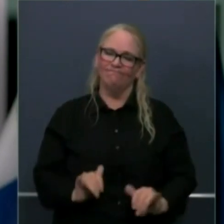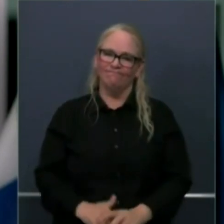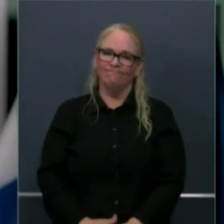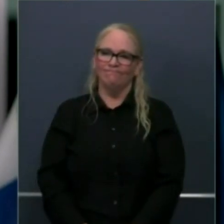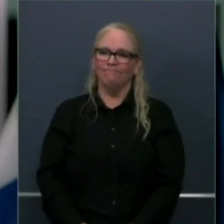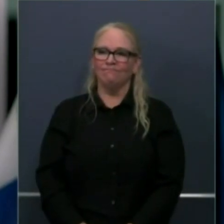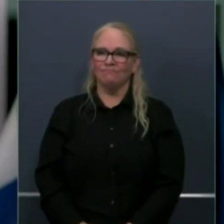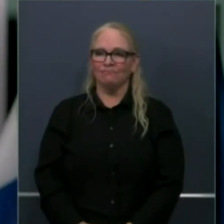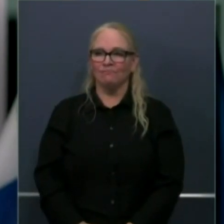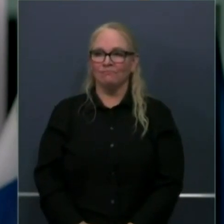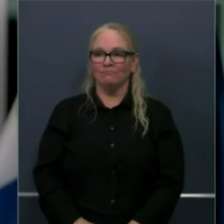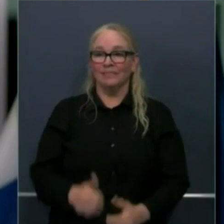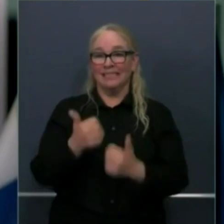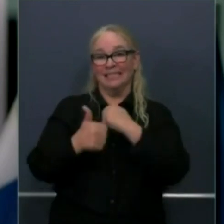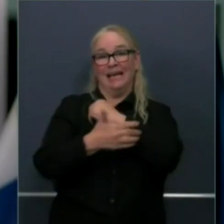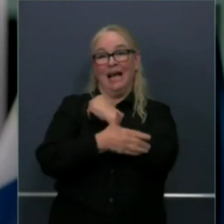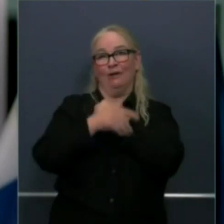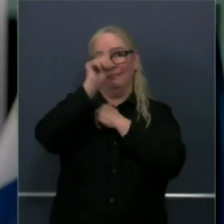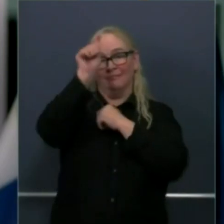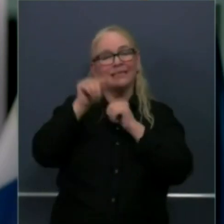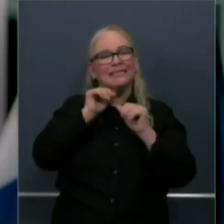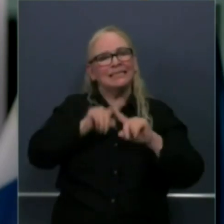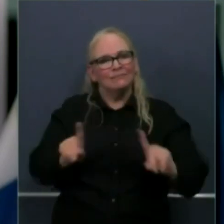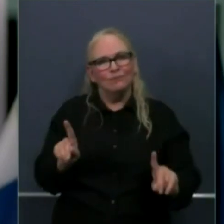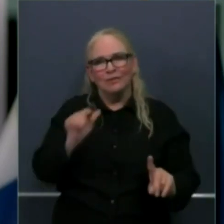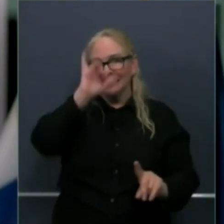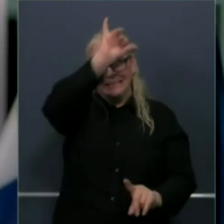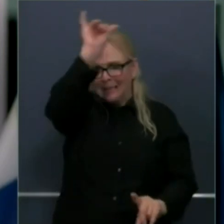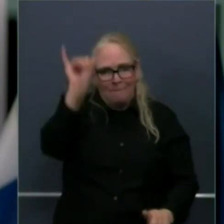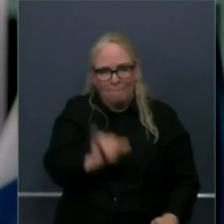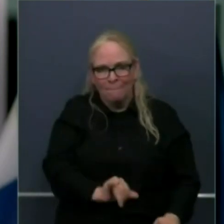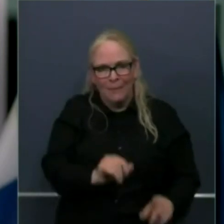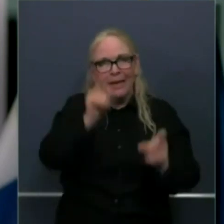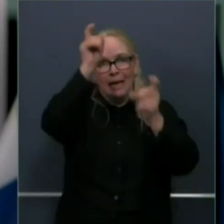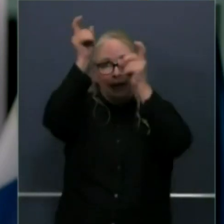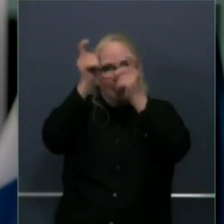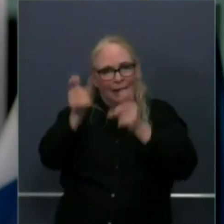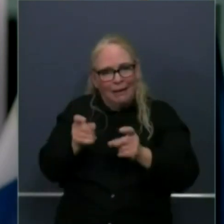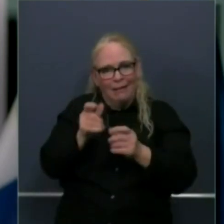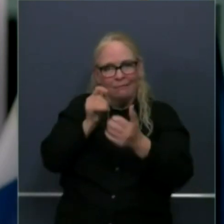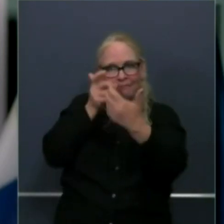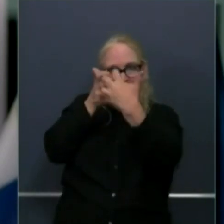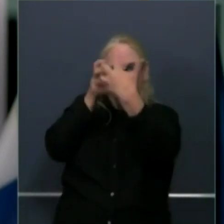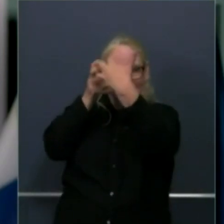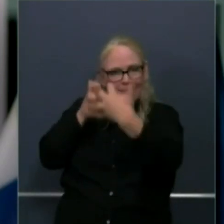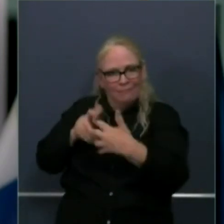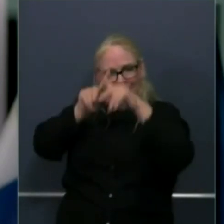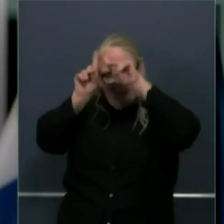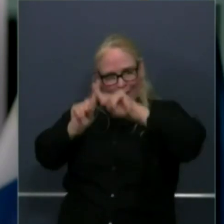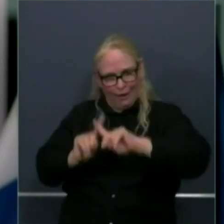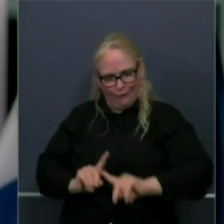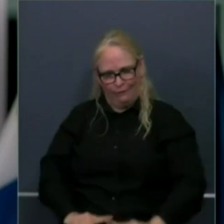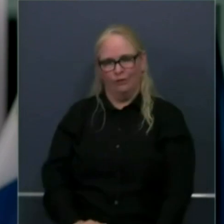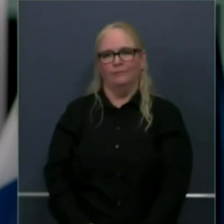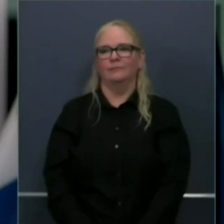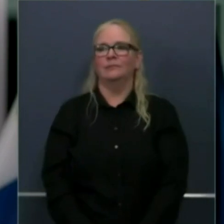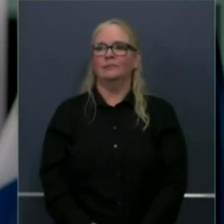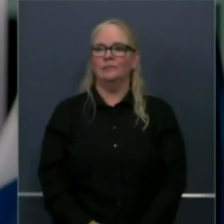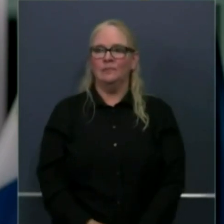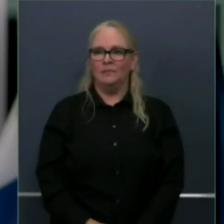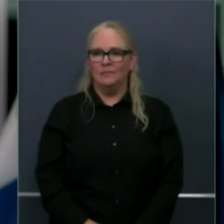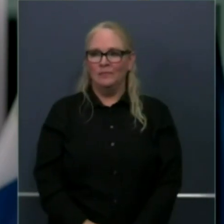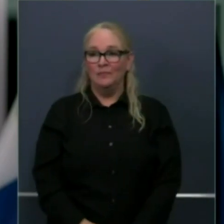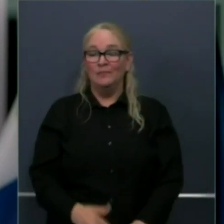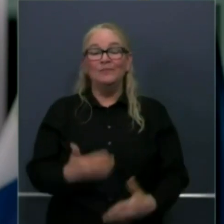now in that phase of trying to accommodate for all of that and more. With that, thank you for accommodating me. And thank you,